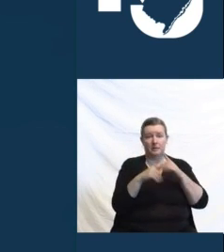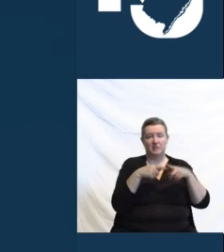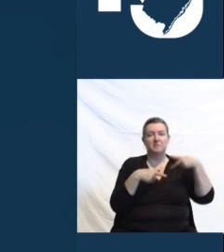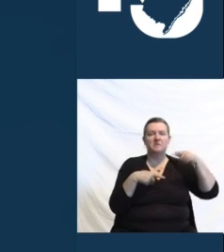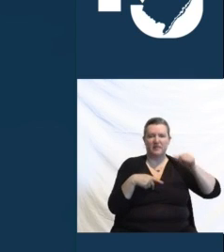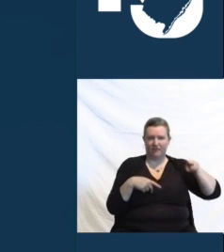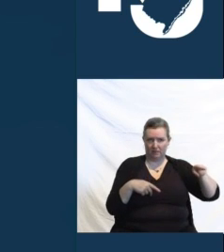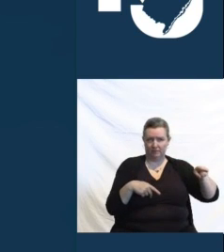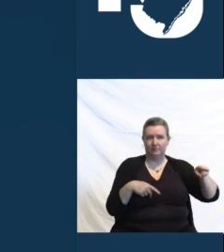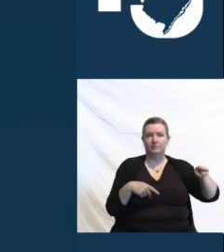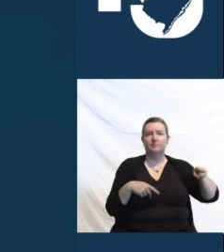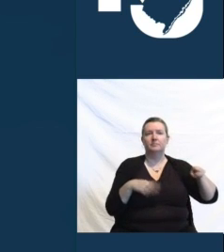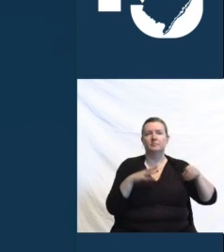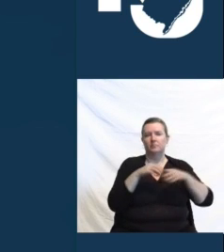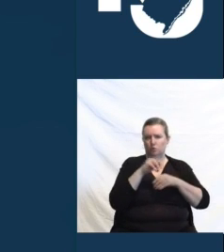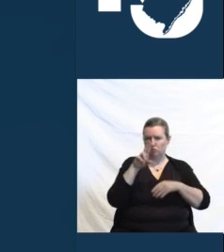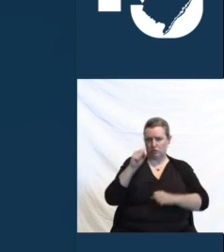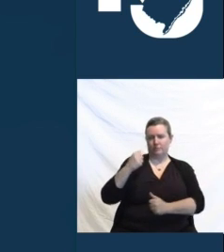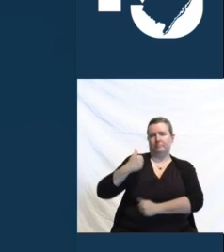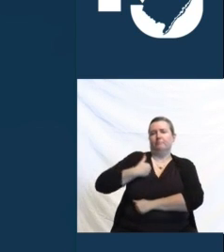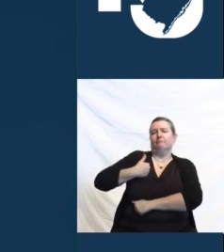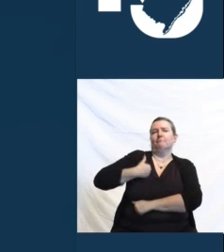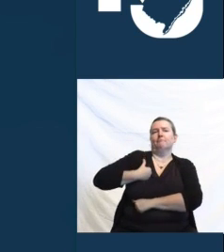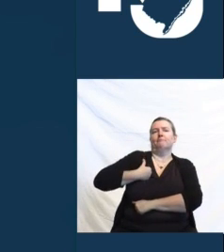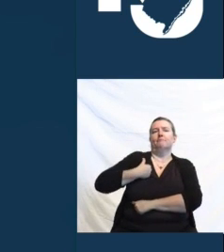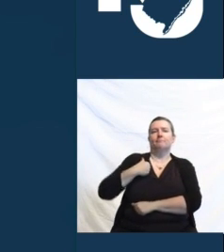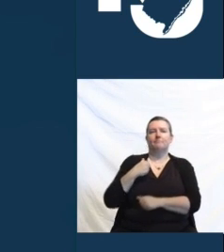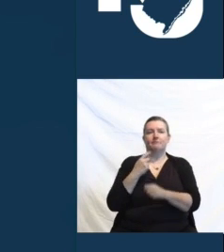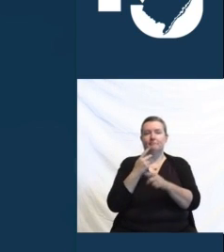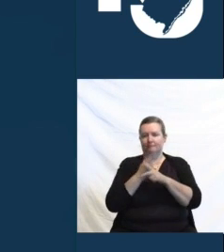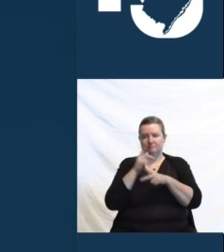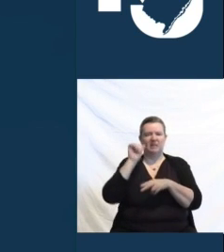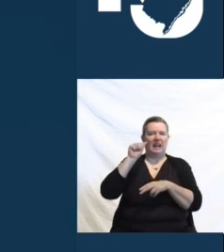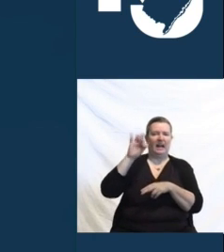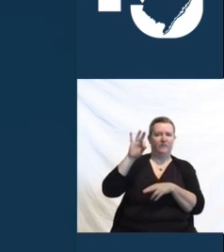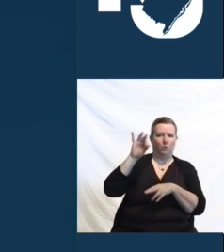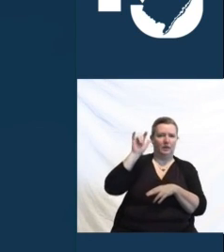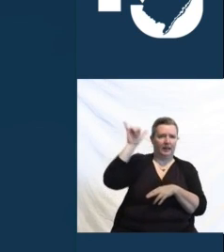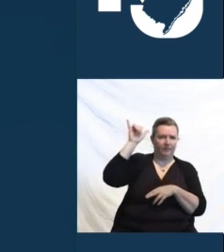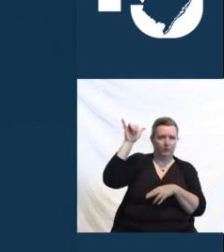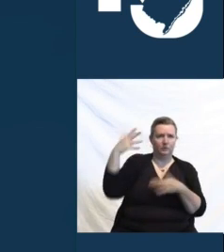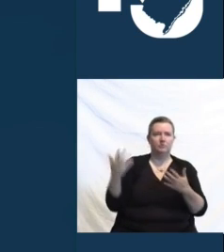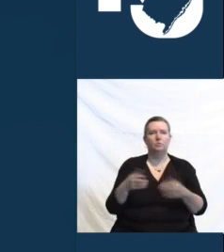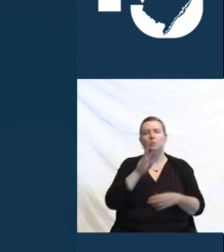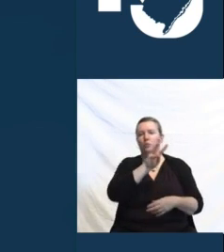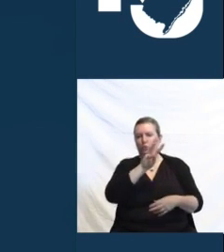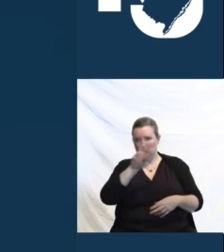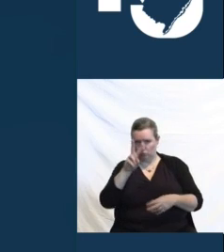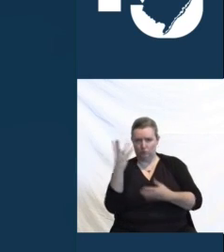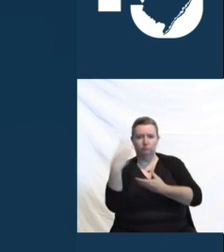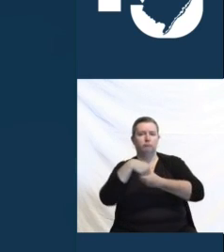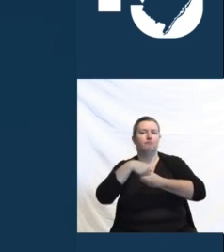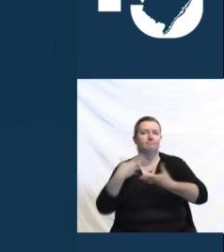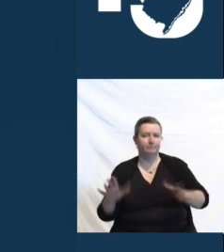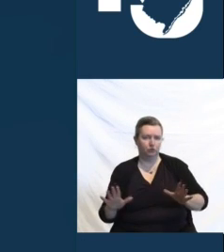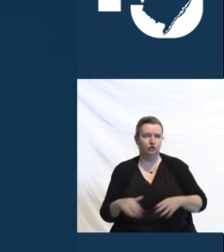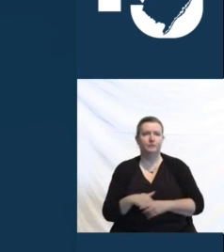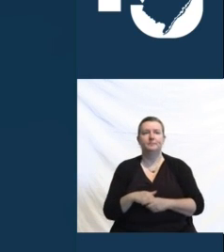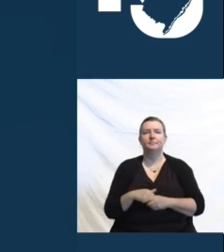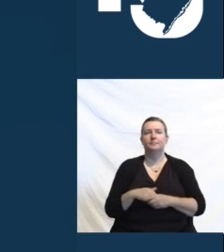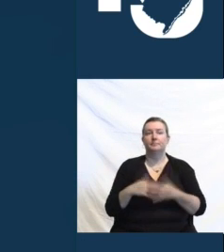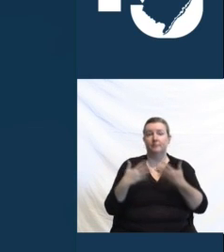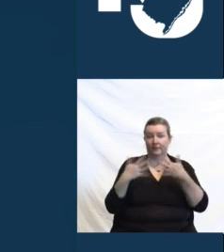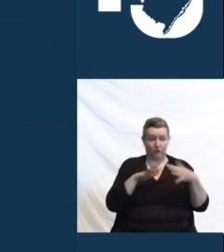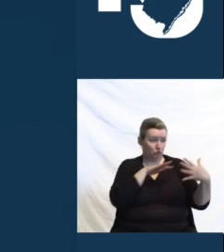veteran who serviced aircraft as a mechanic during World War II. He moved to Belleville post-war when the job opportunities